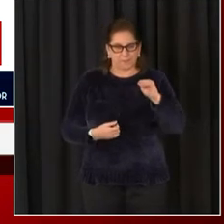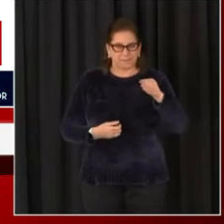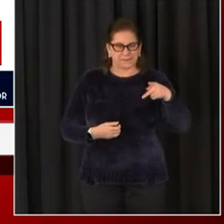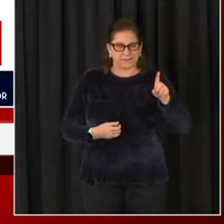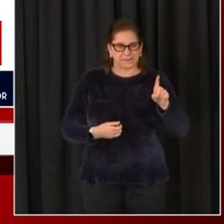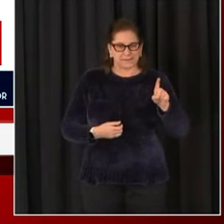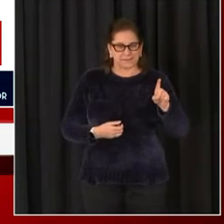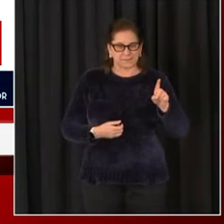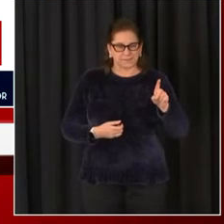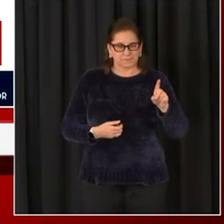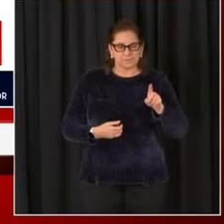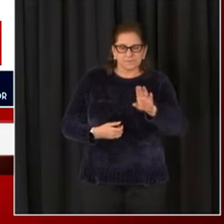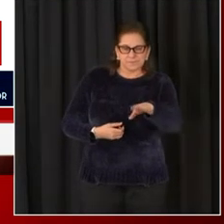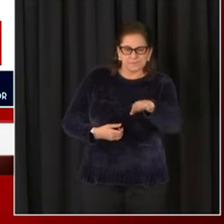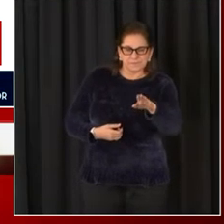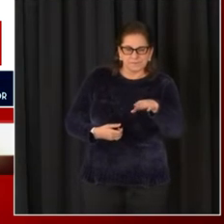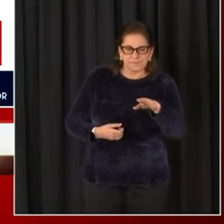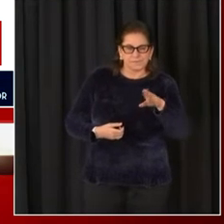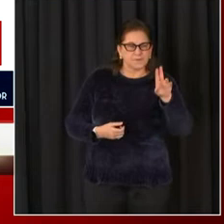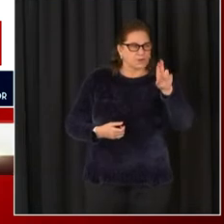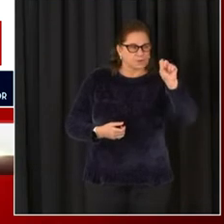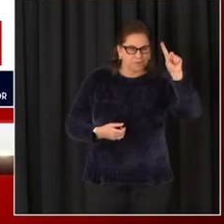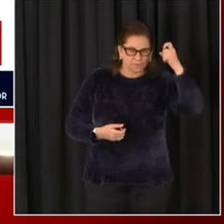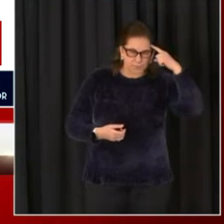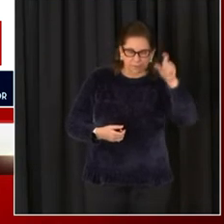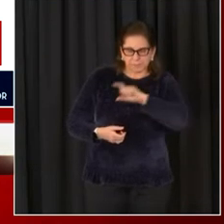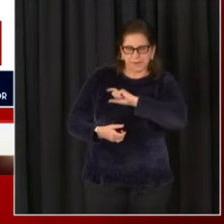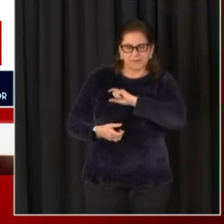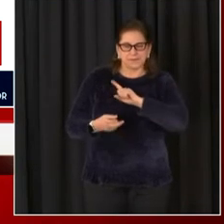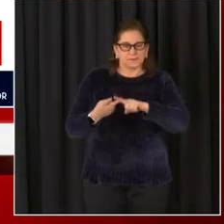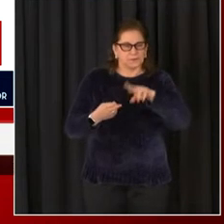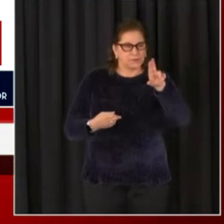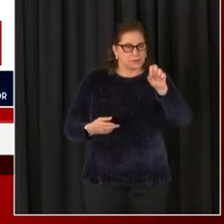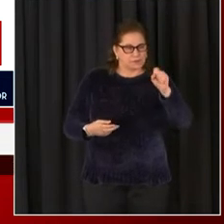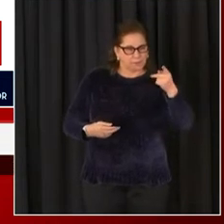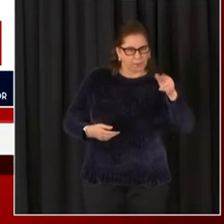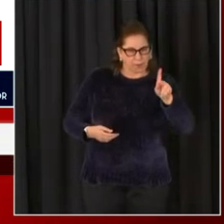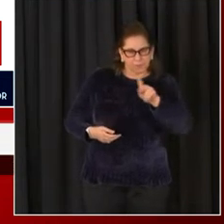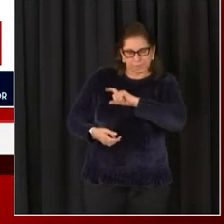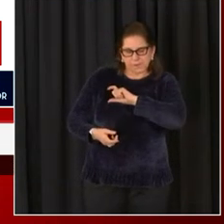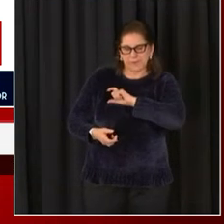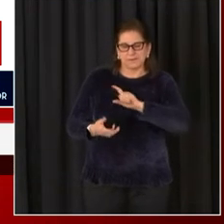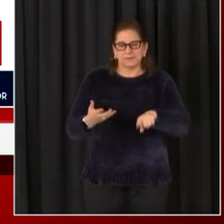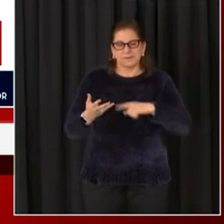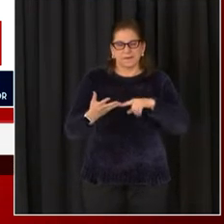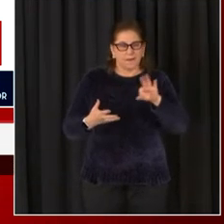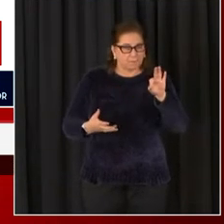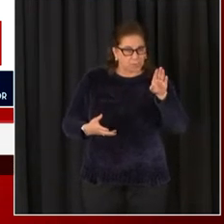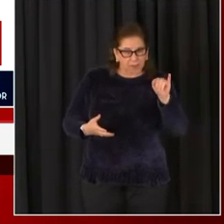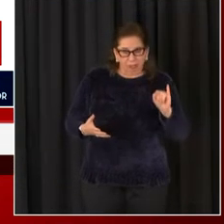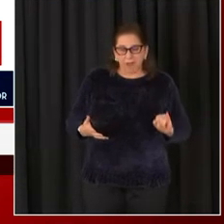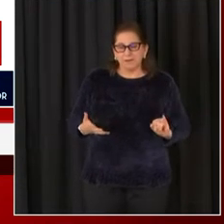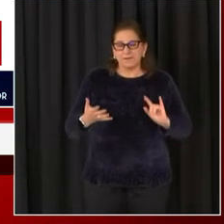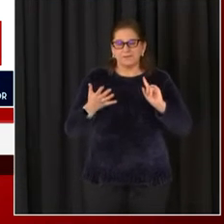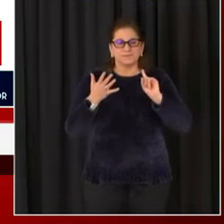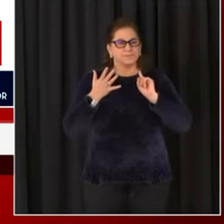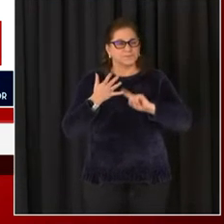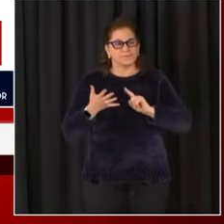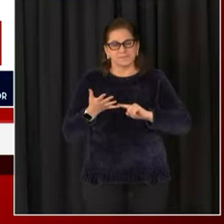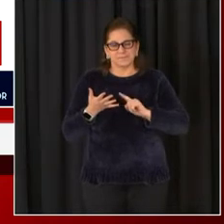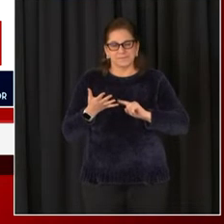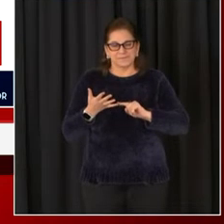Police, the United States Capitol Police, the Federal Bureau of Investigation, the Federal Bureau of Alcohol and Tobacco and